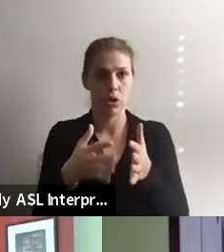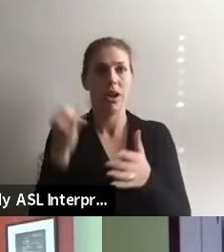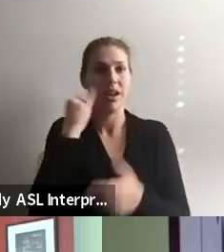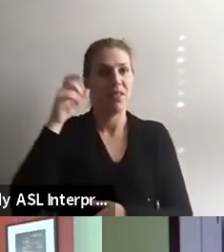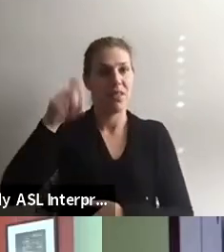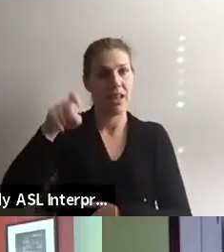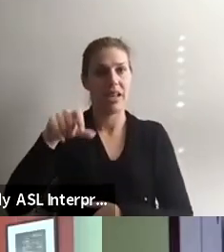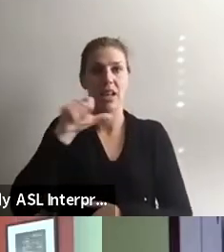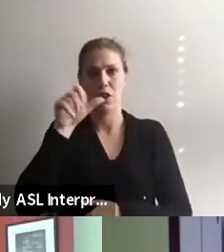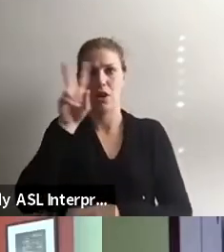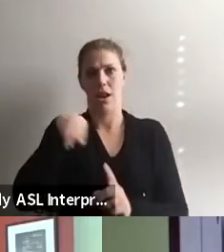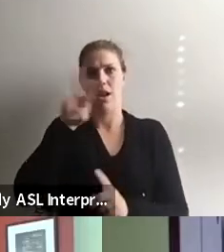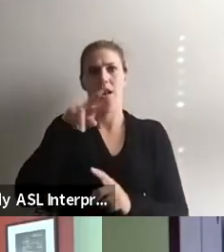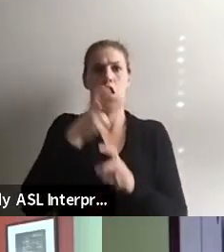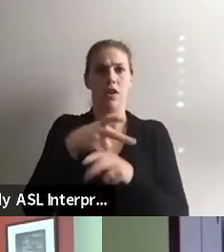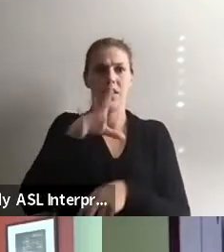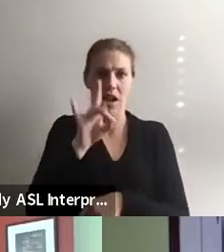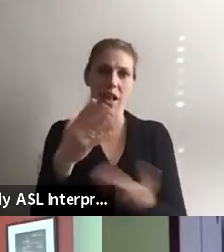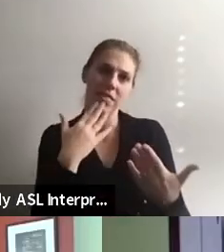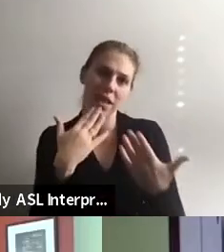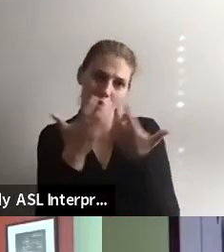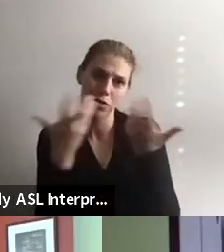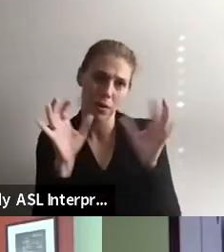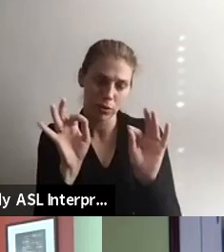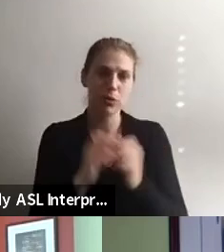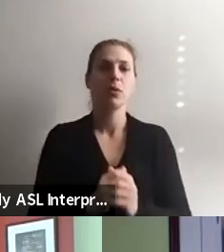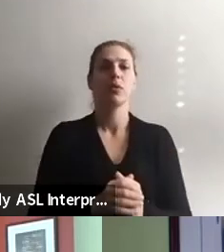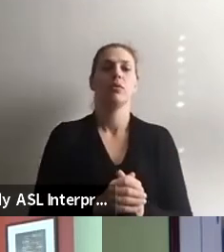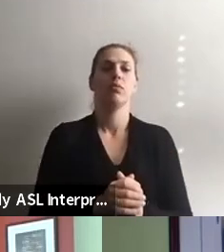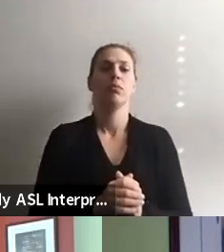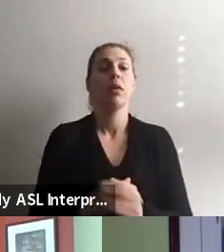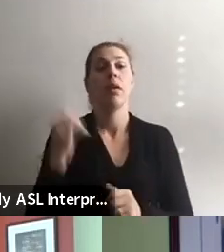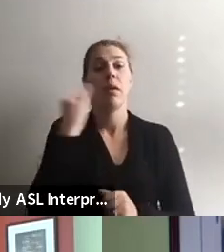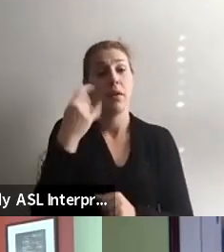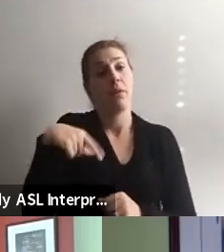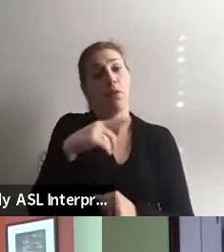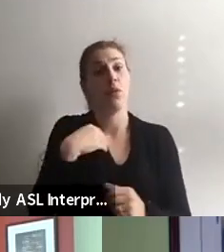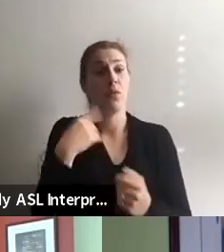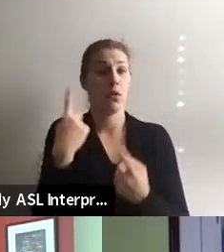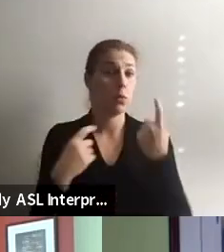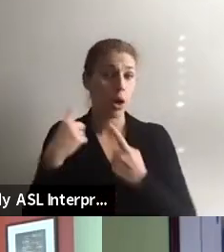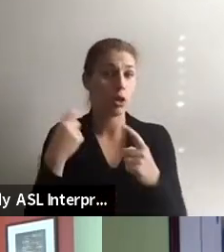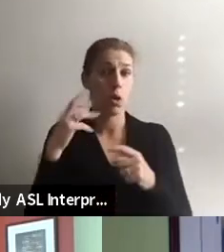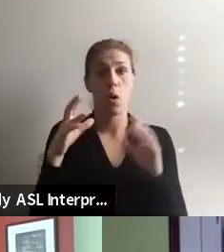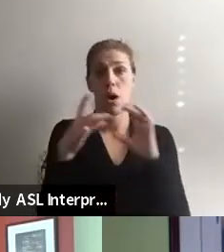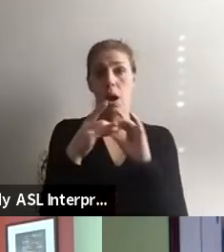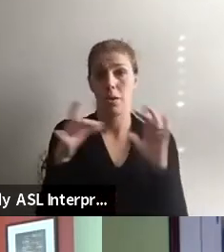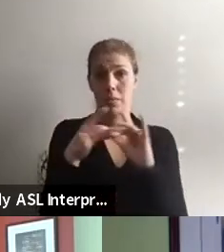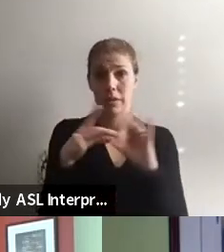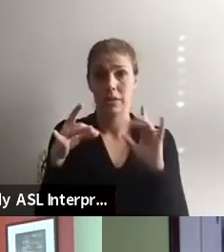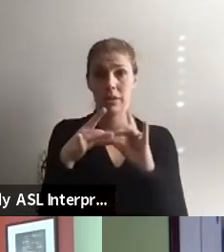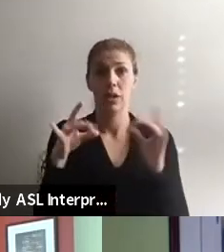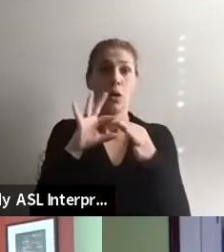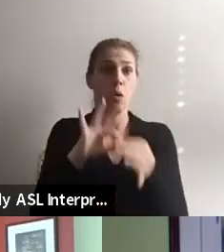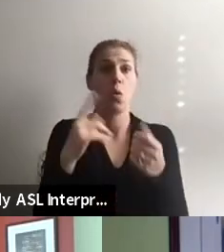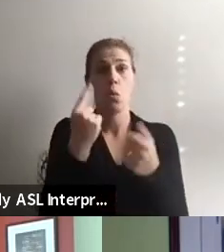them. They won't get lost that way. Great. Thank you so much, everyone. If you have any questions or comments about what the speakers